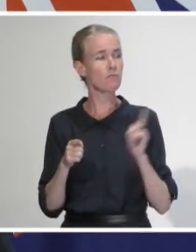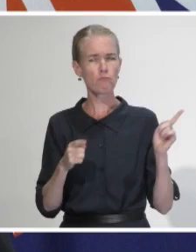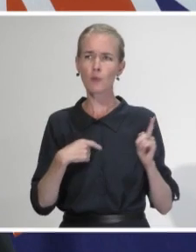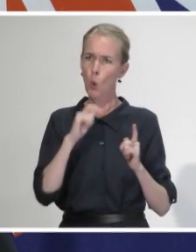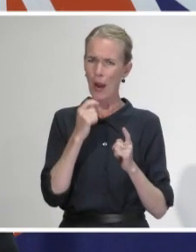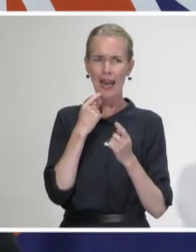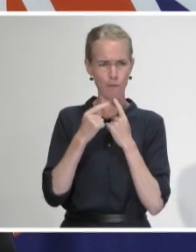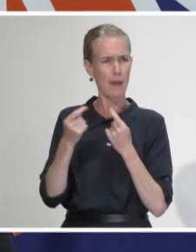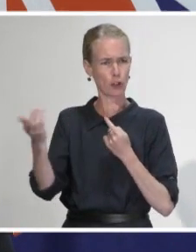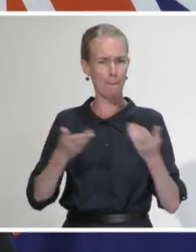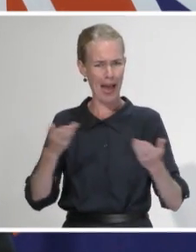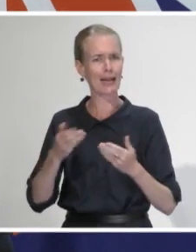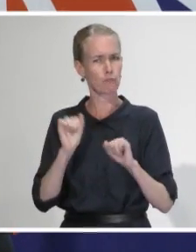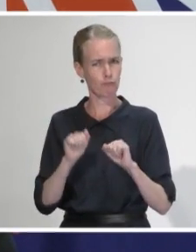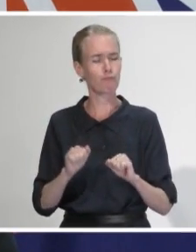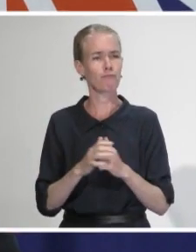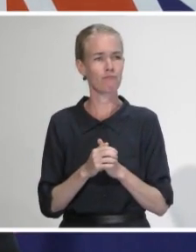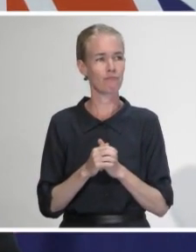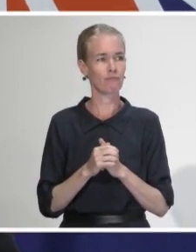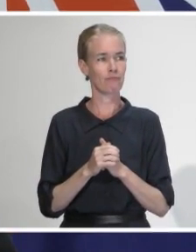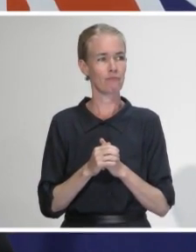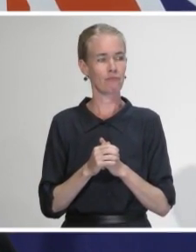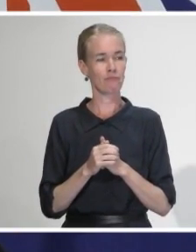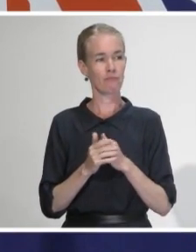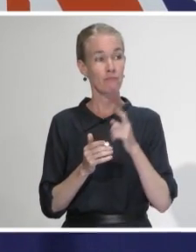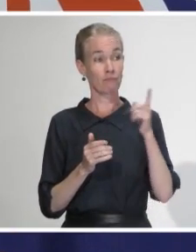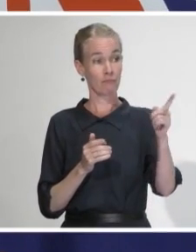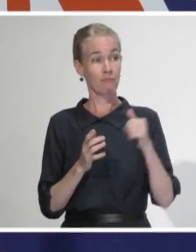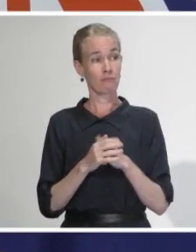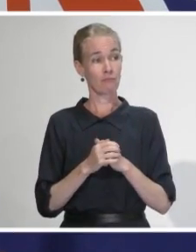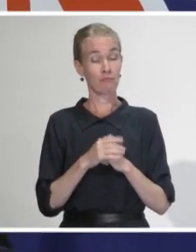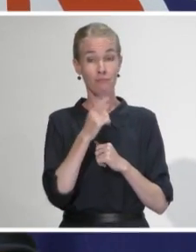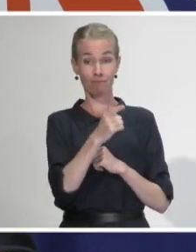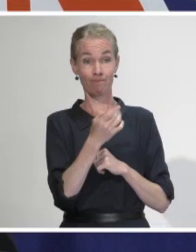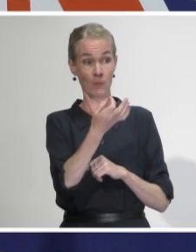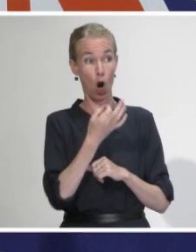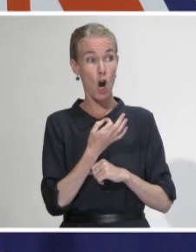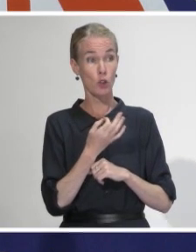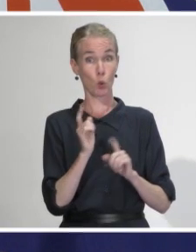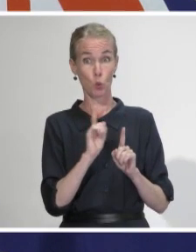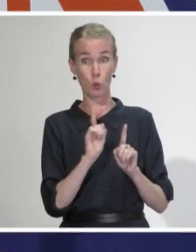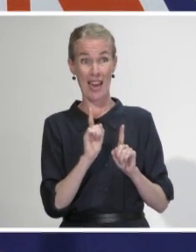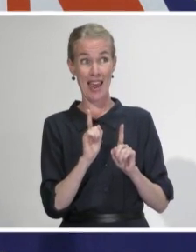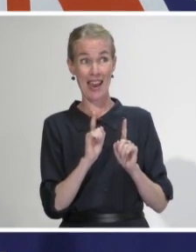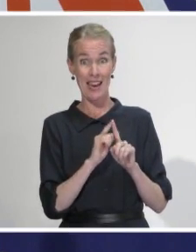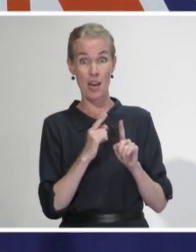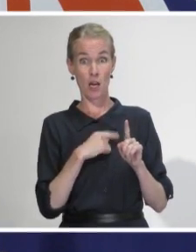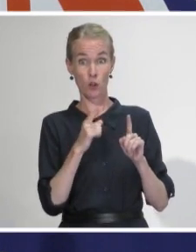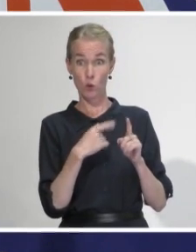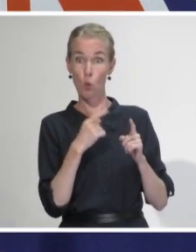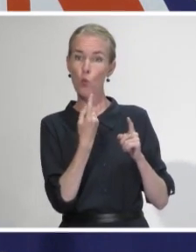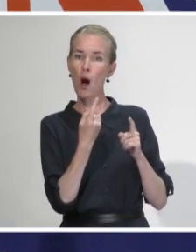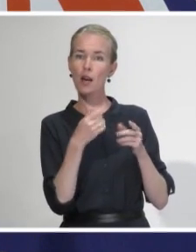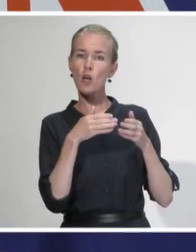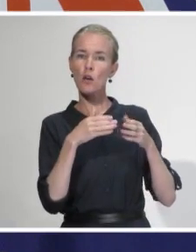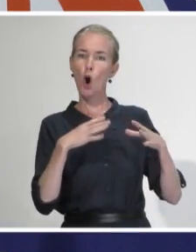with that work. Can you update us on the New Zealanders returning from the Greg Mortimer cruise ship today? Are any of them unwell and what